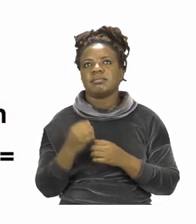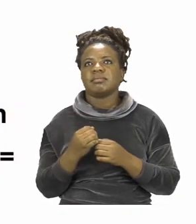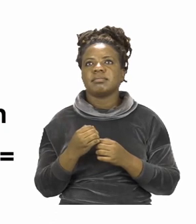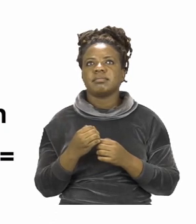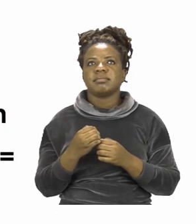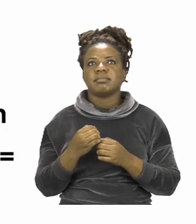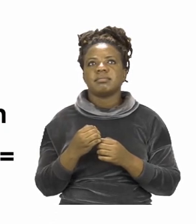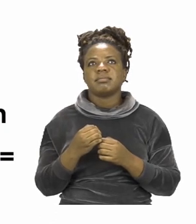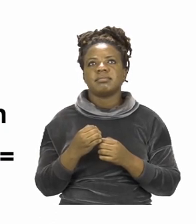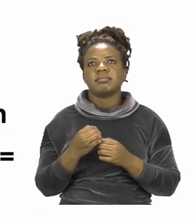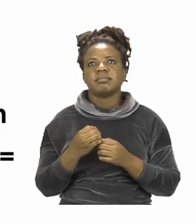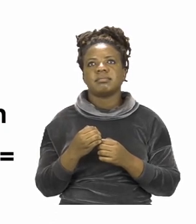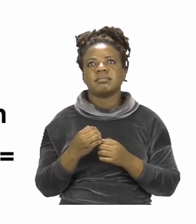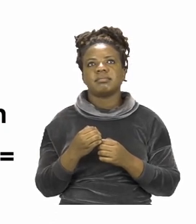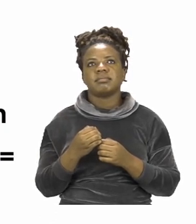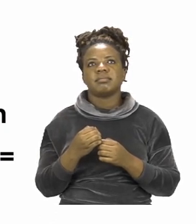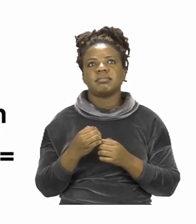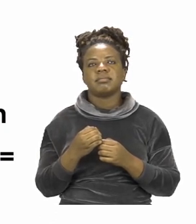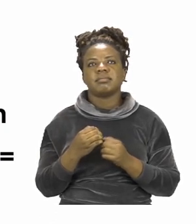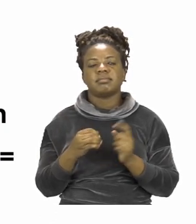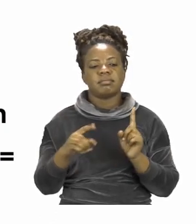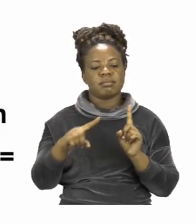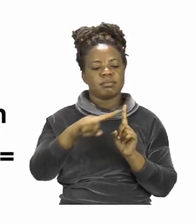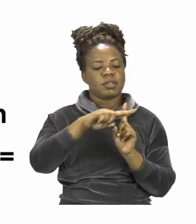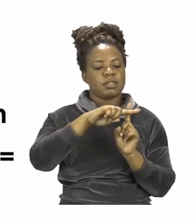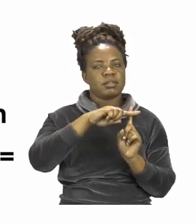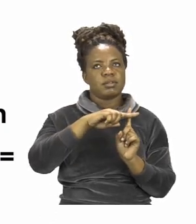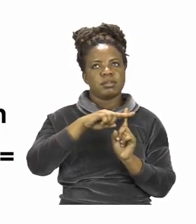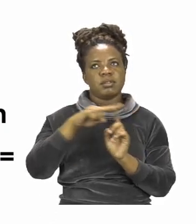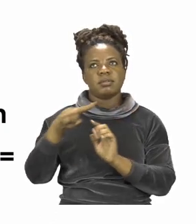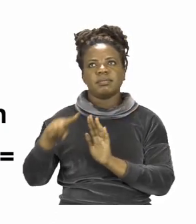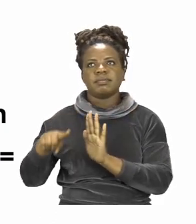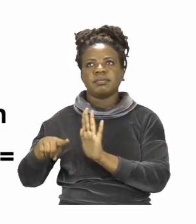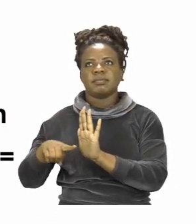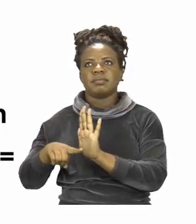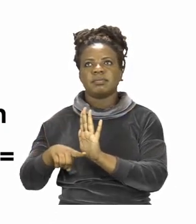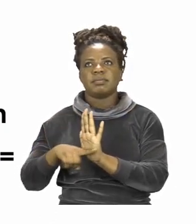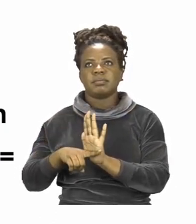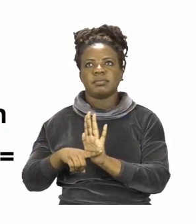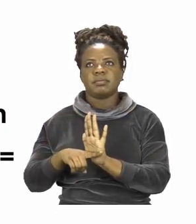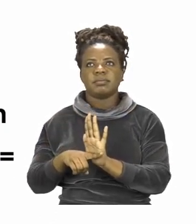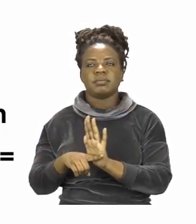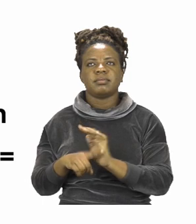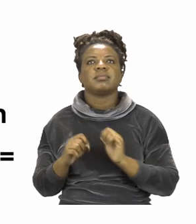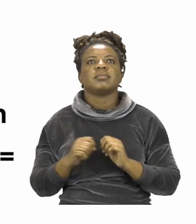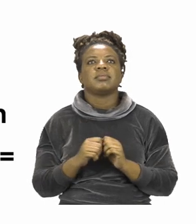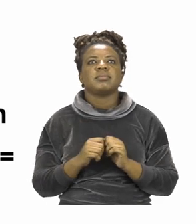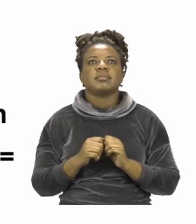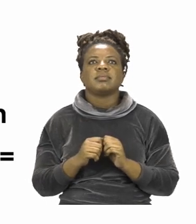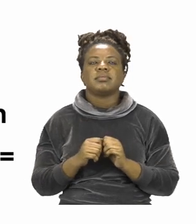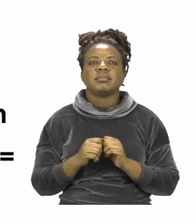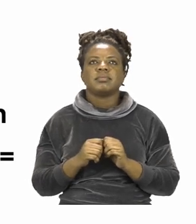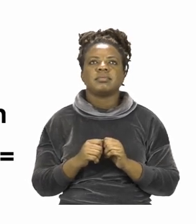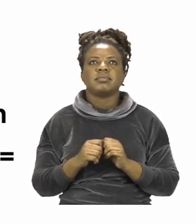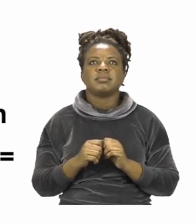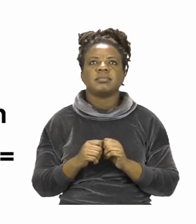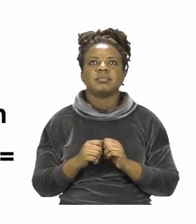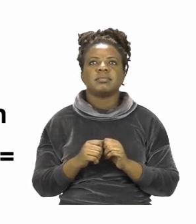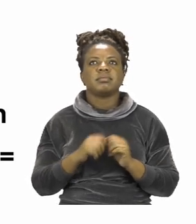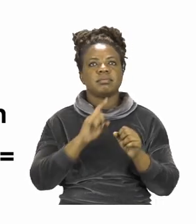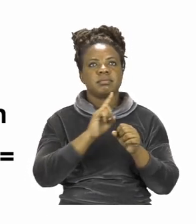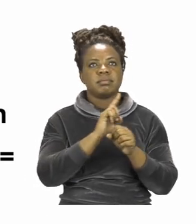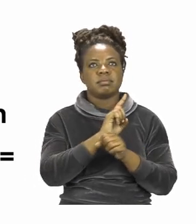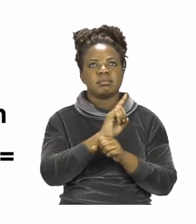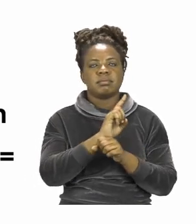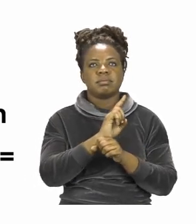On page 7 we are going to do computations. We are going to add and subtract. Let's do the first